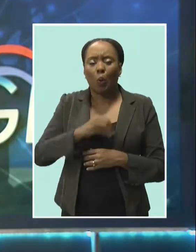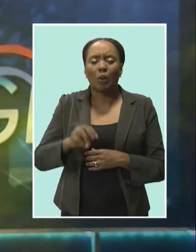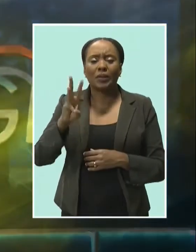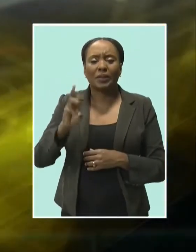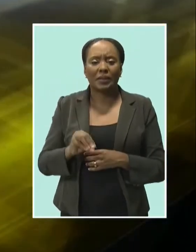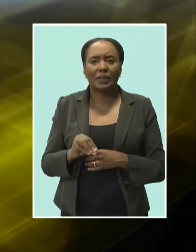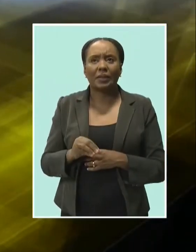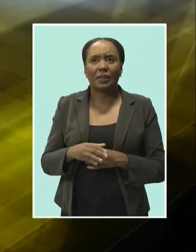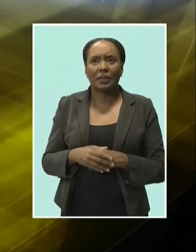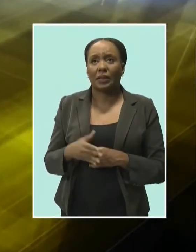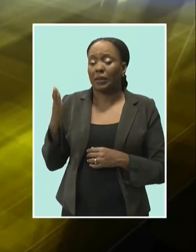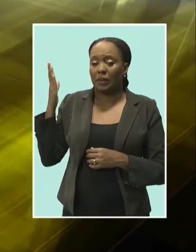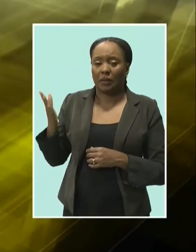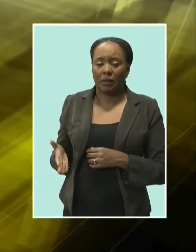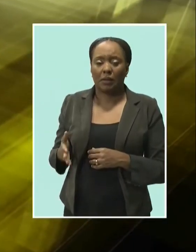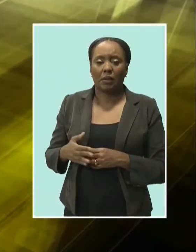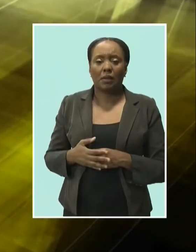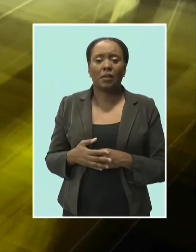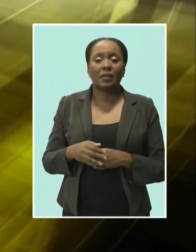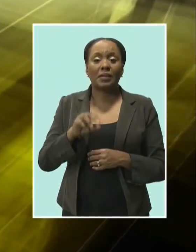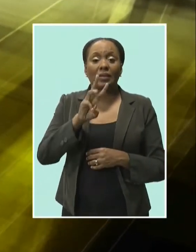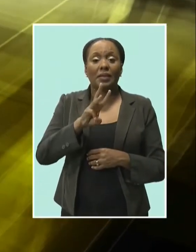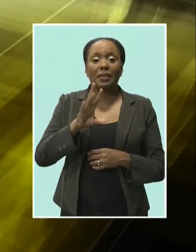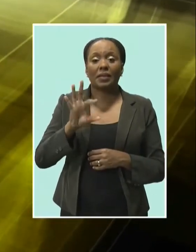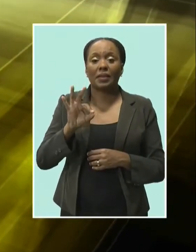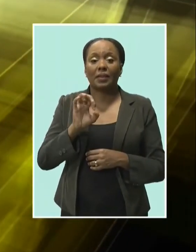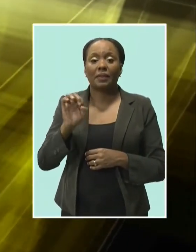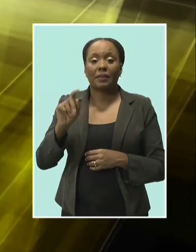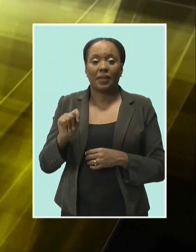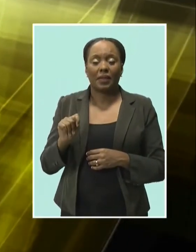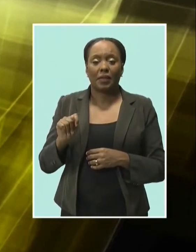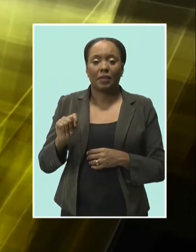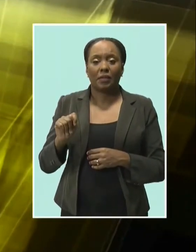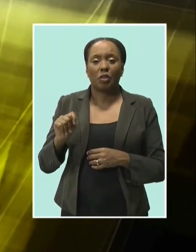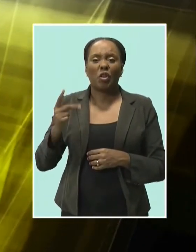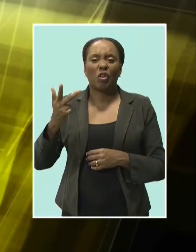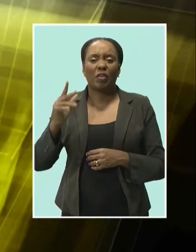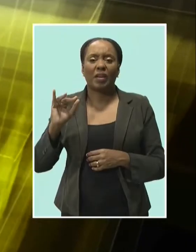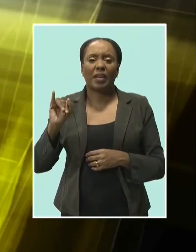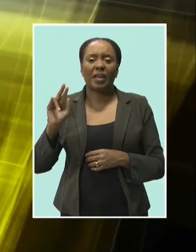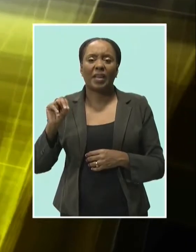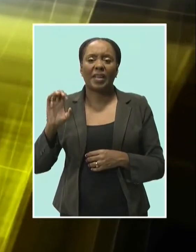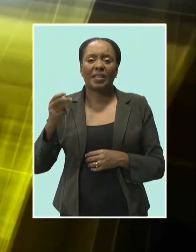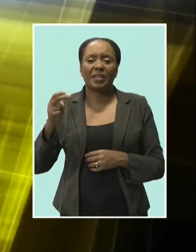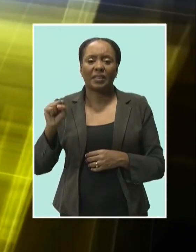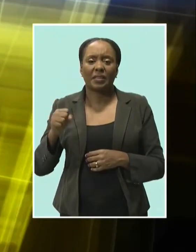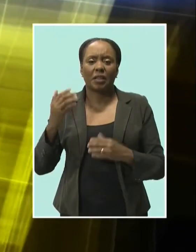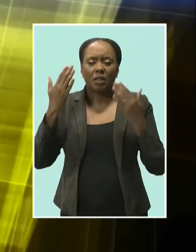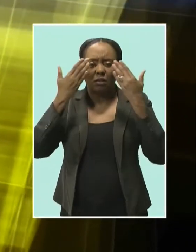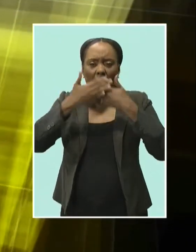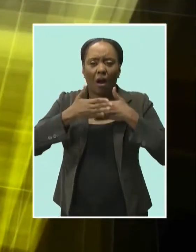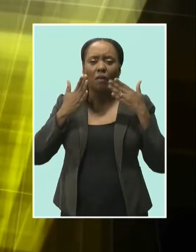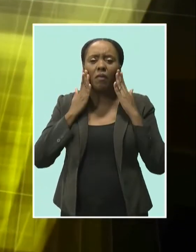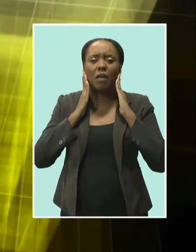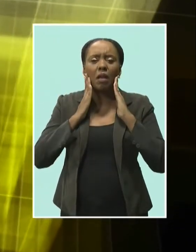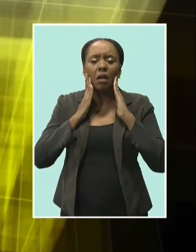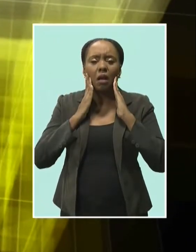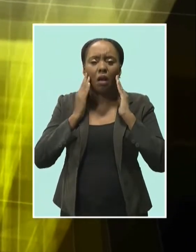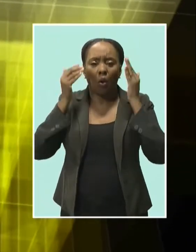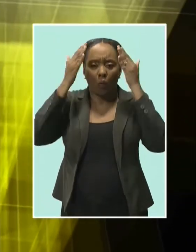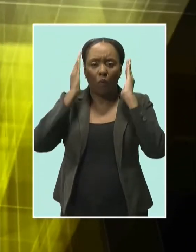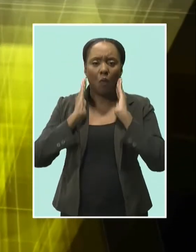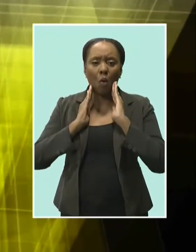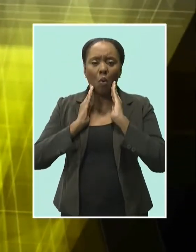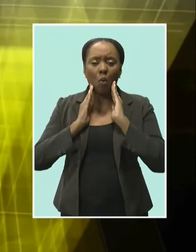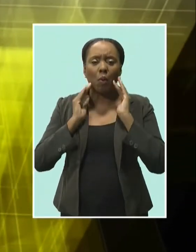Herbert is about 6 feet 3 inches tall of dark complexion with an oval face, small ears and eyes with a full nose and